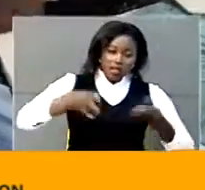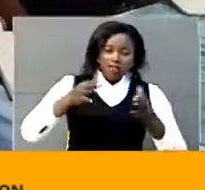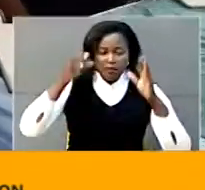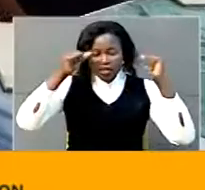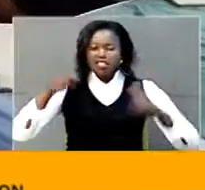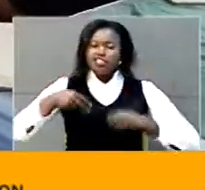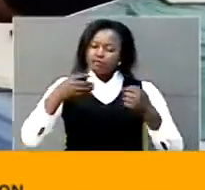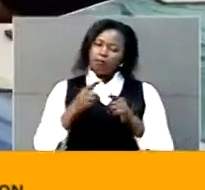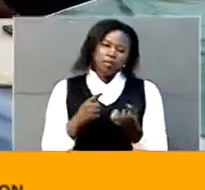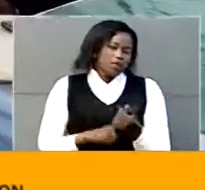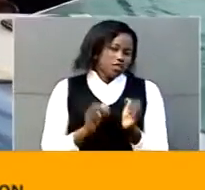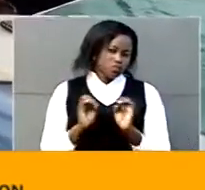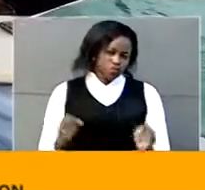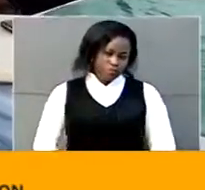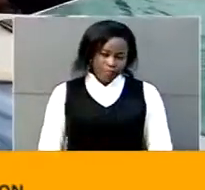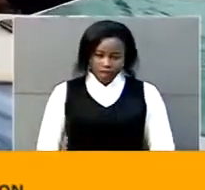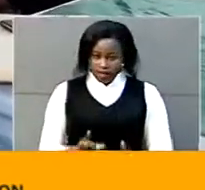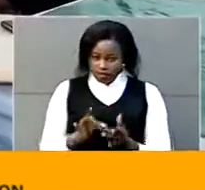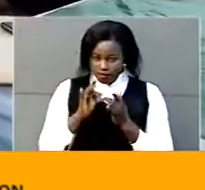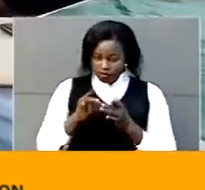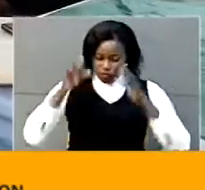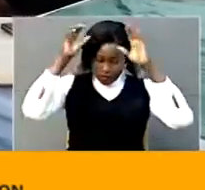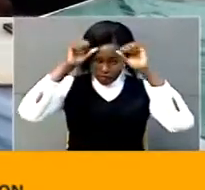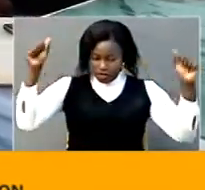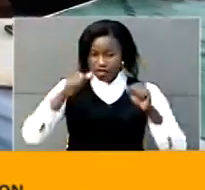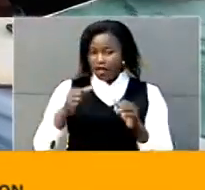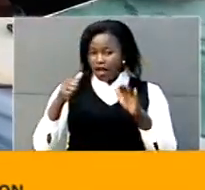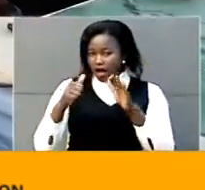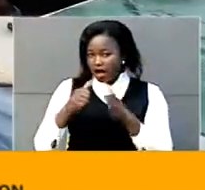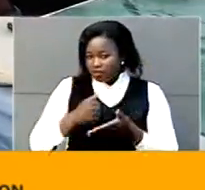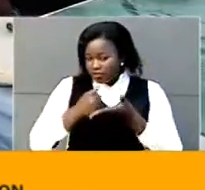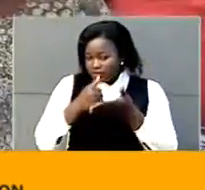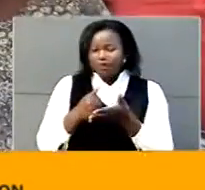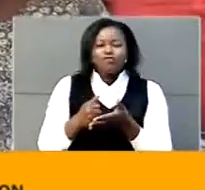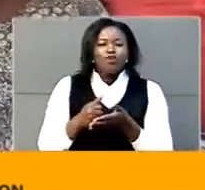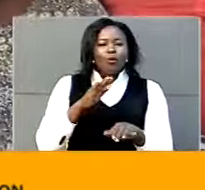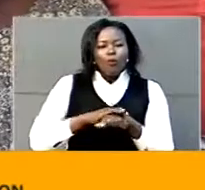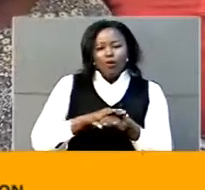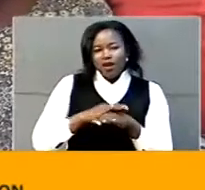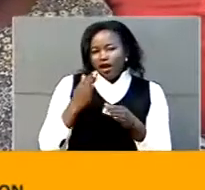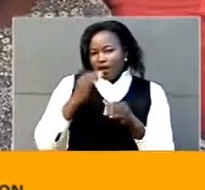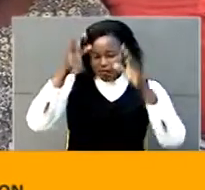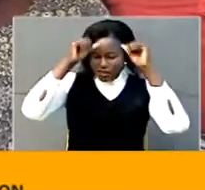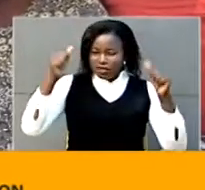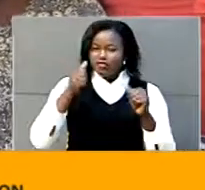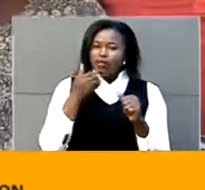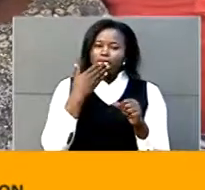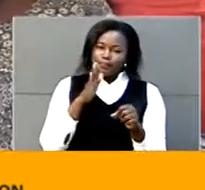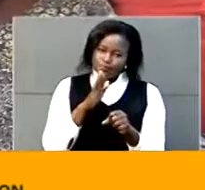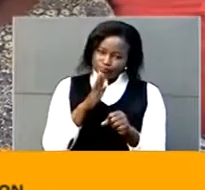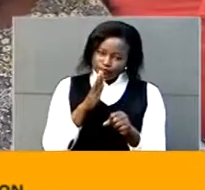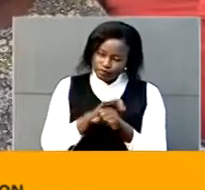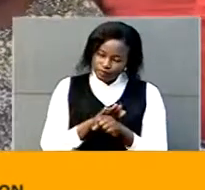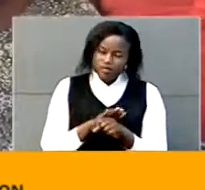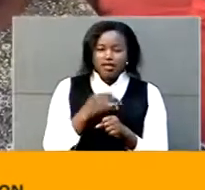Florence Ashaka, Special Presidential Assistant on Government Pledges, reiterated government commitment to fulfill all it promised